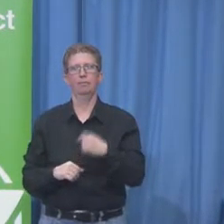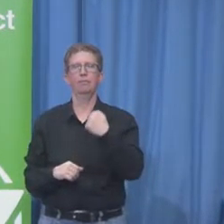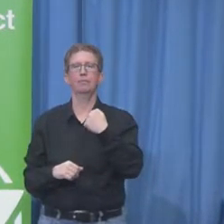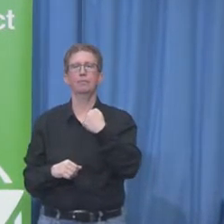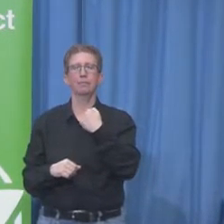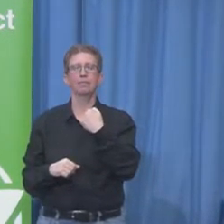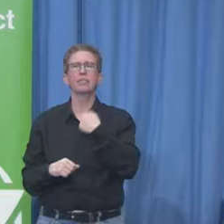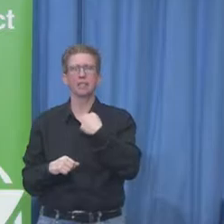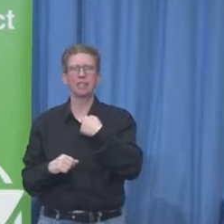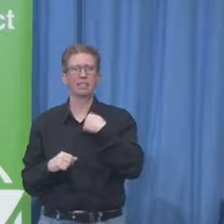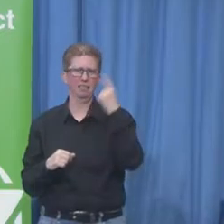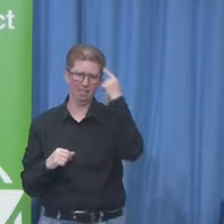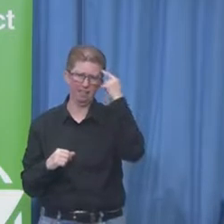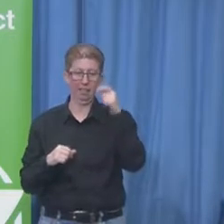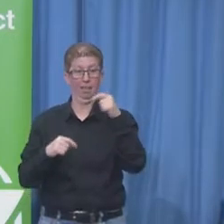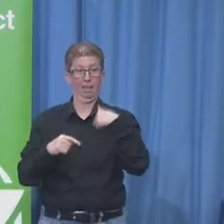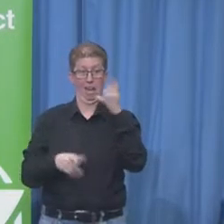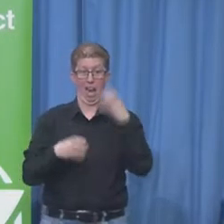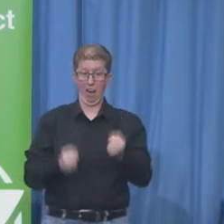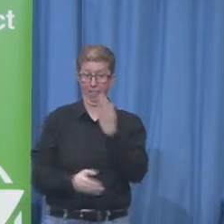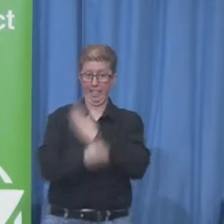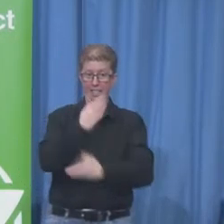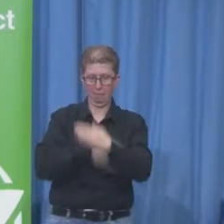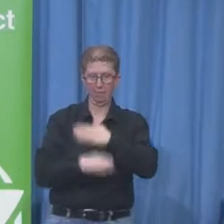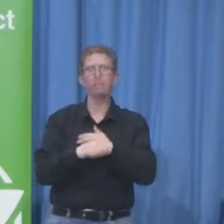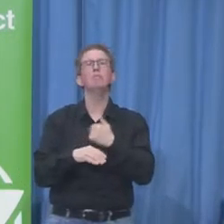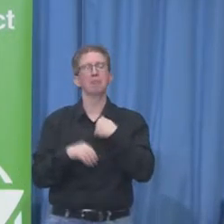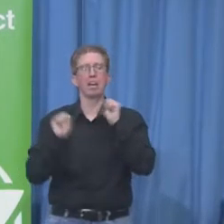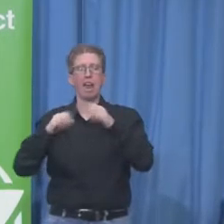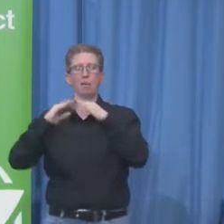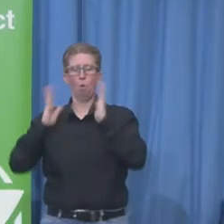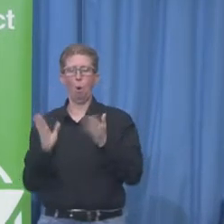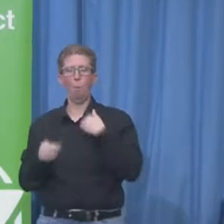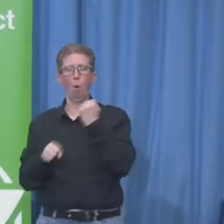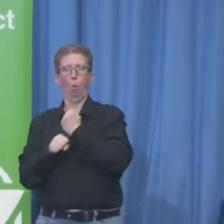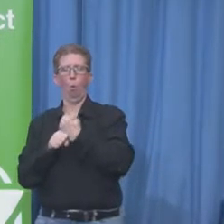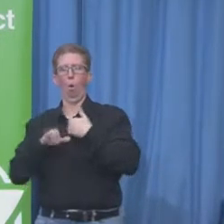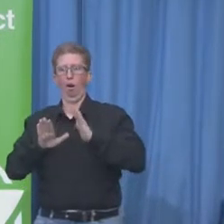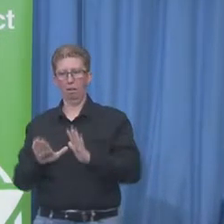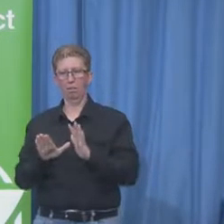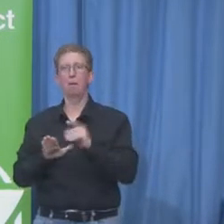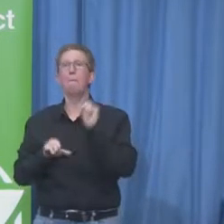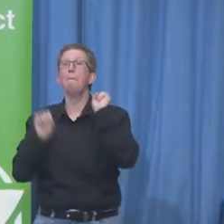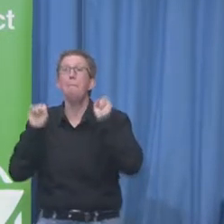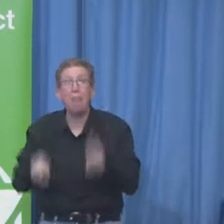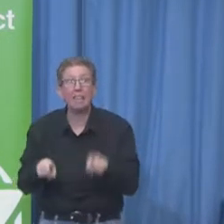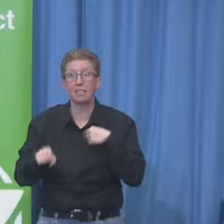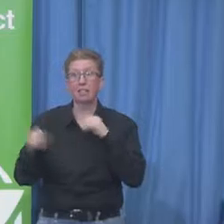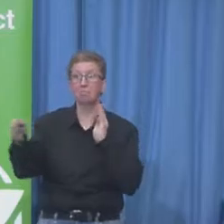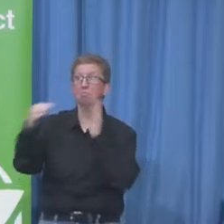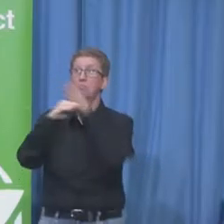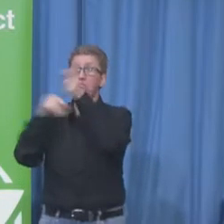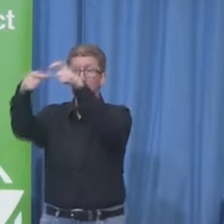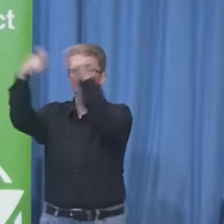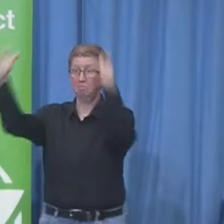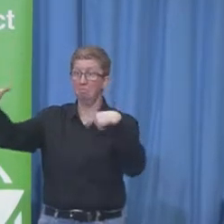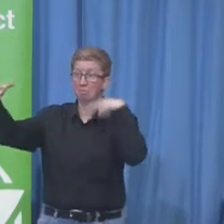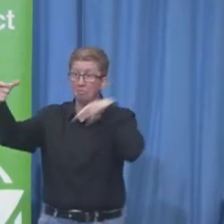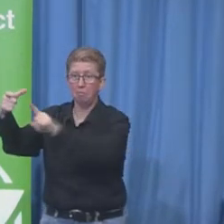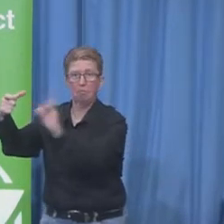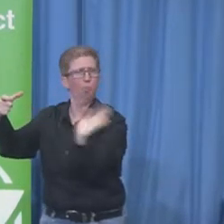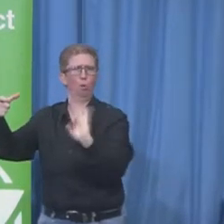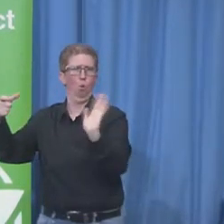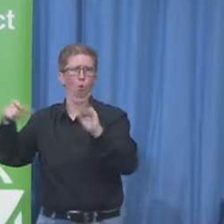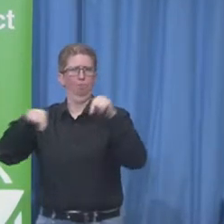Work is something you do, not somewhere you go. That was our original idea. So we used video and